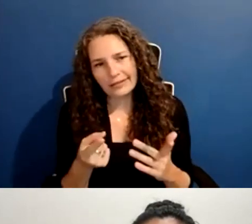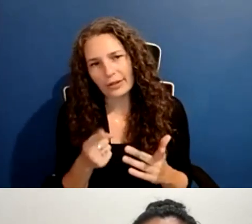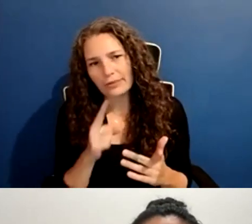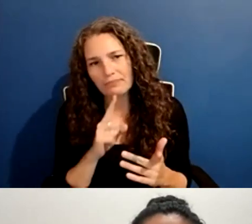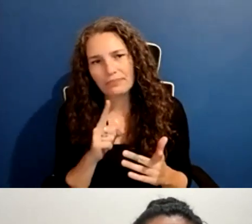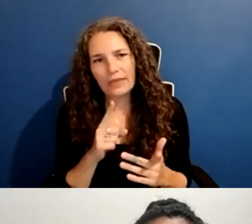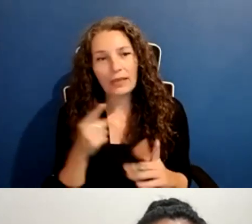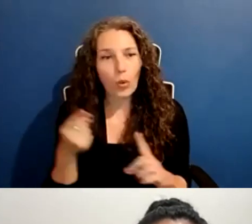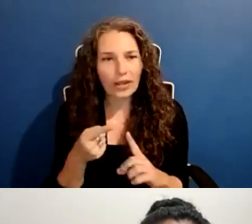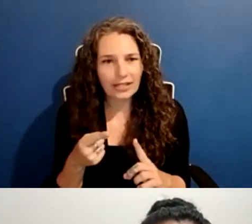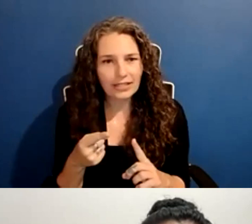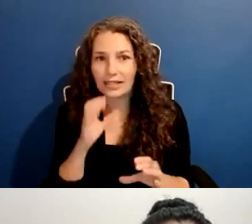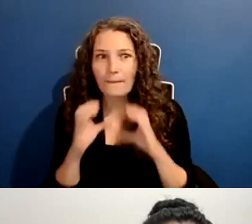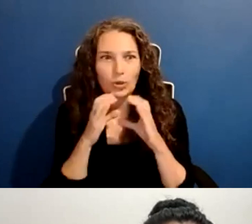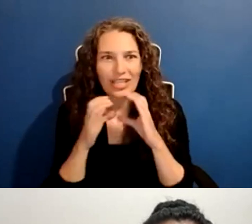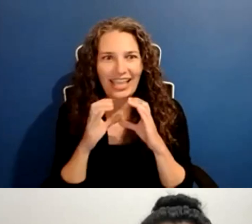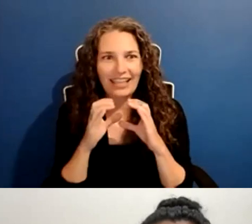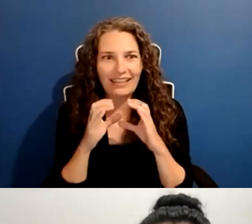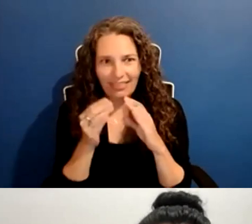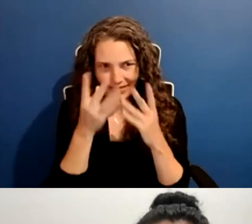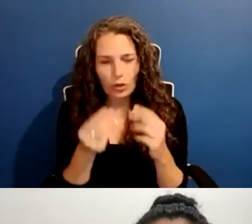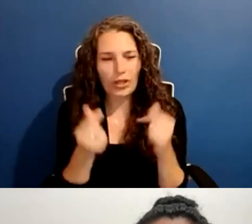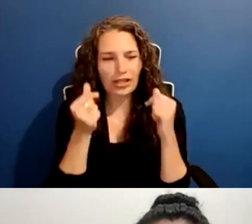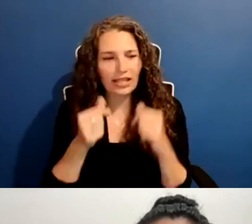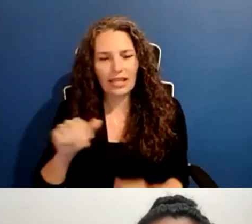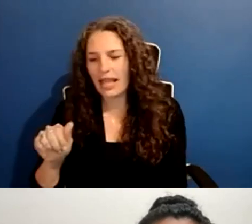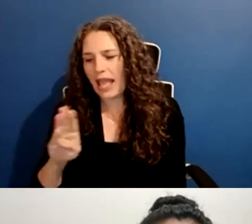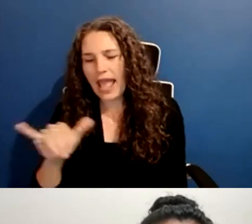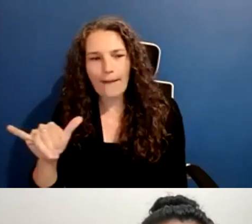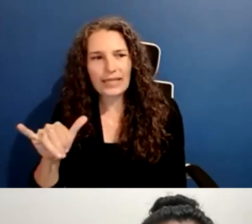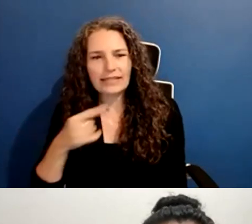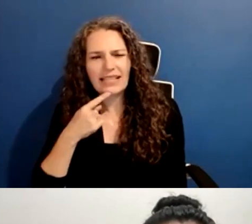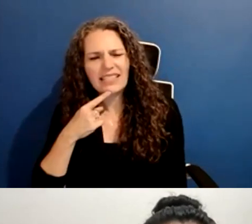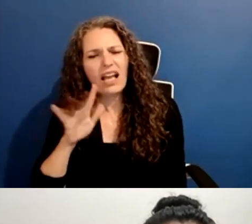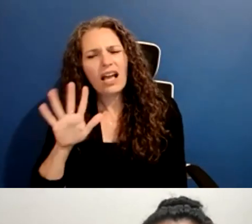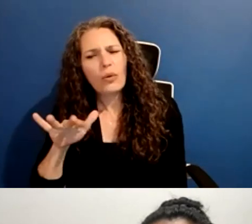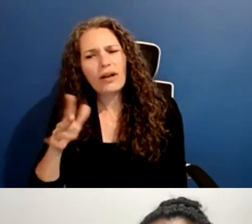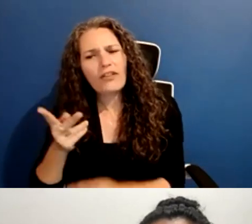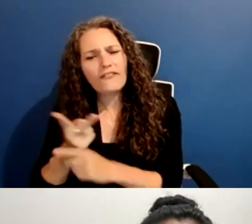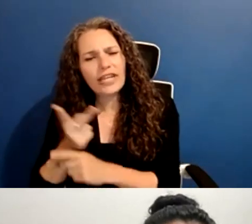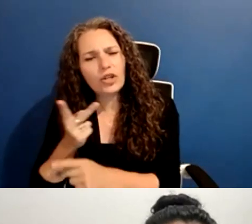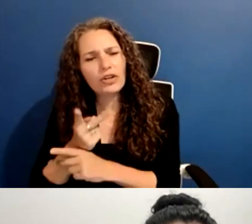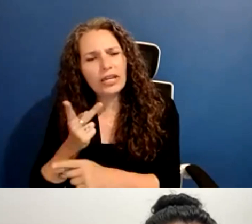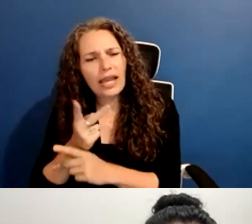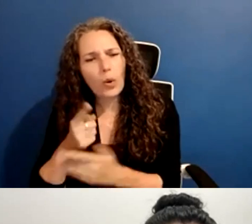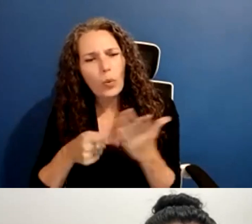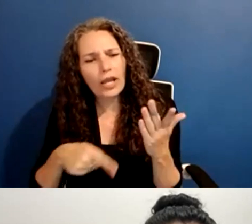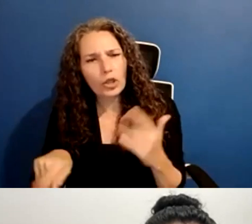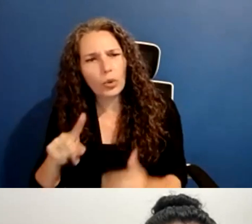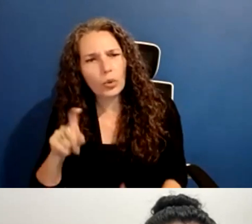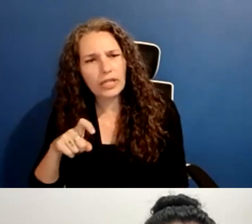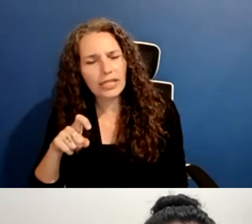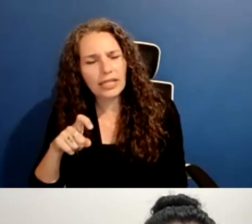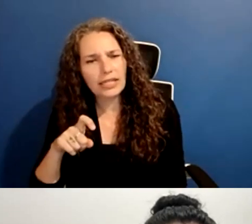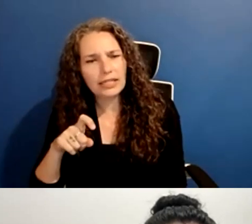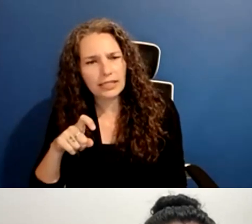right. Um, add really quickly in terms of figuring out what you need and what will best position your project in